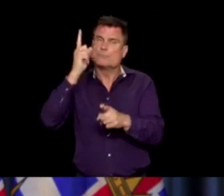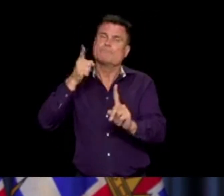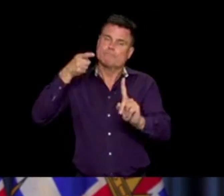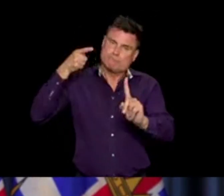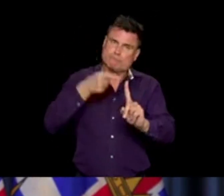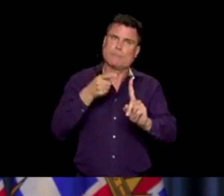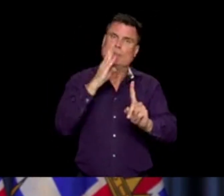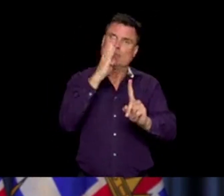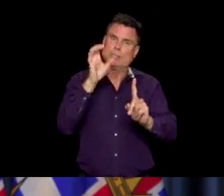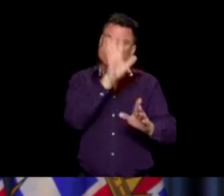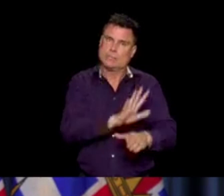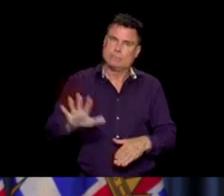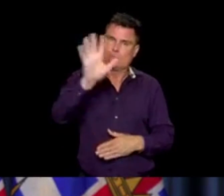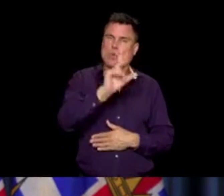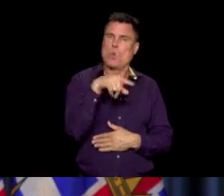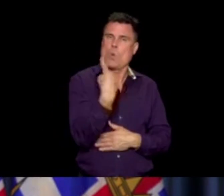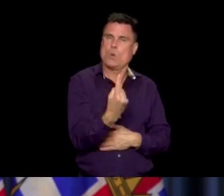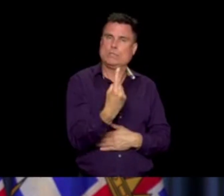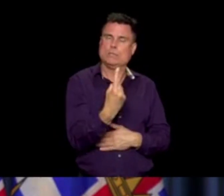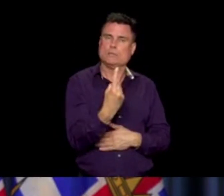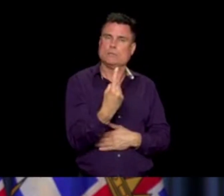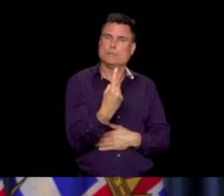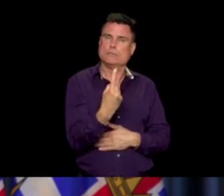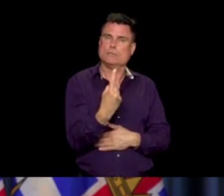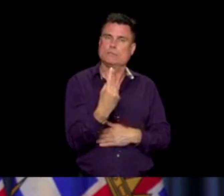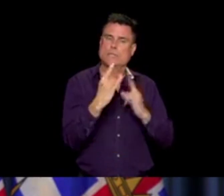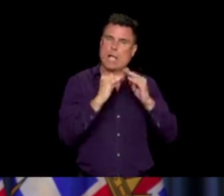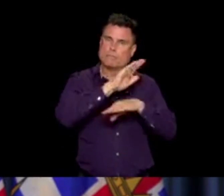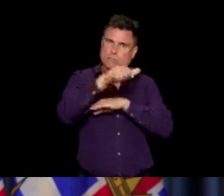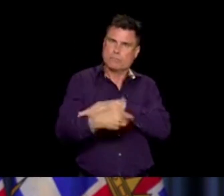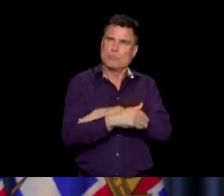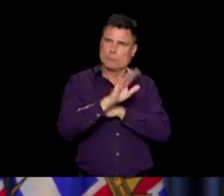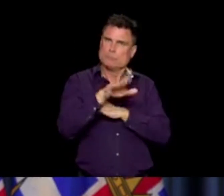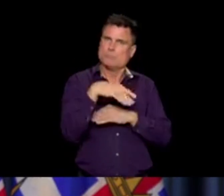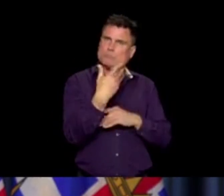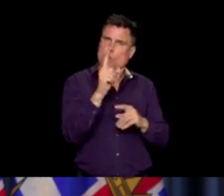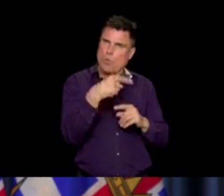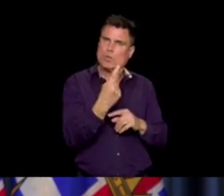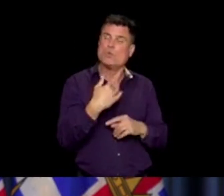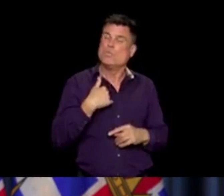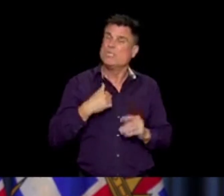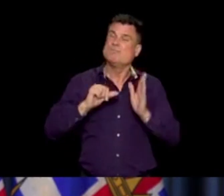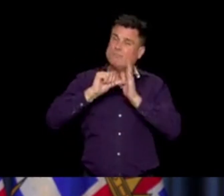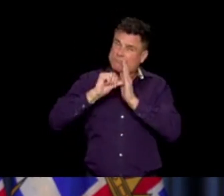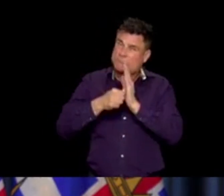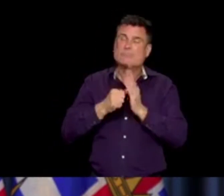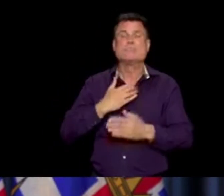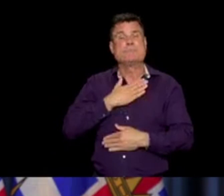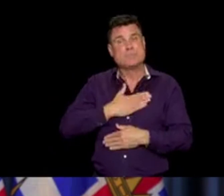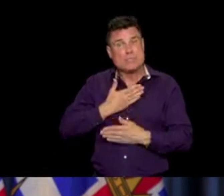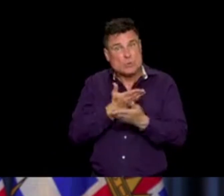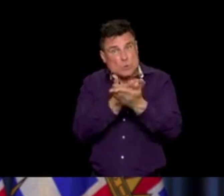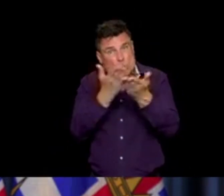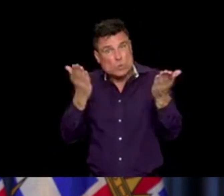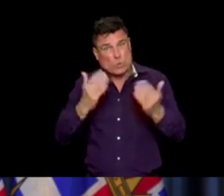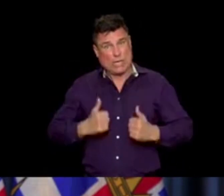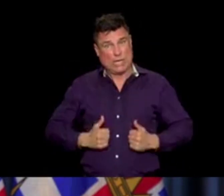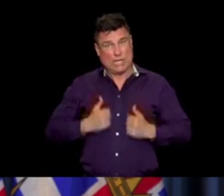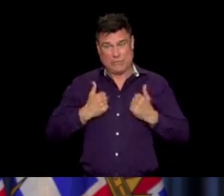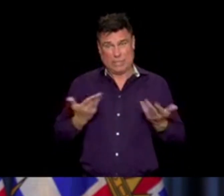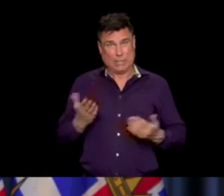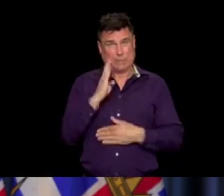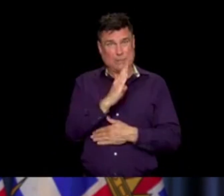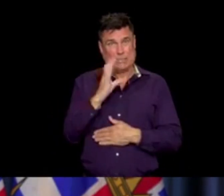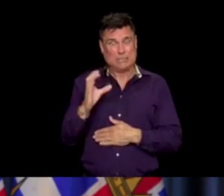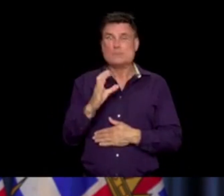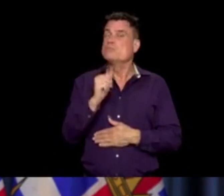we're saying to people in British Columbia not to travel, not to travel internationally, not to leave the province but to ensure